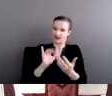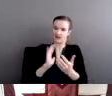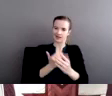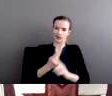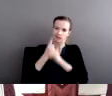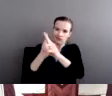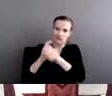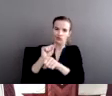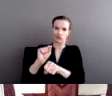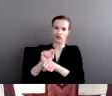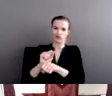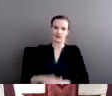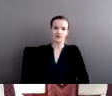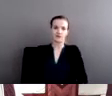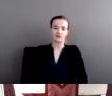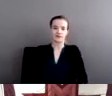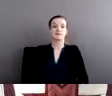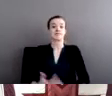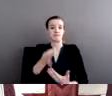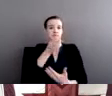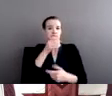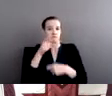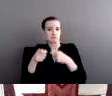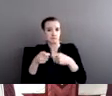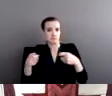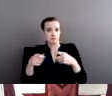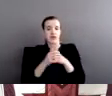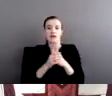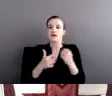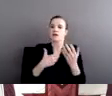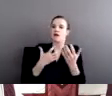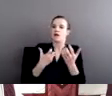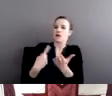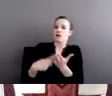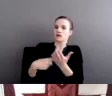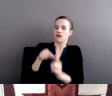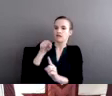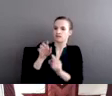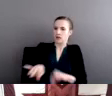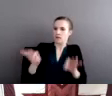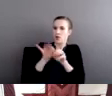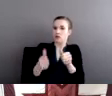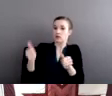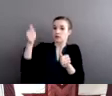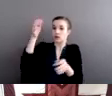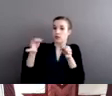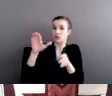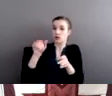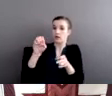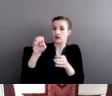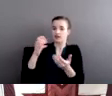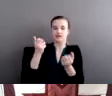I want to talk as I close today about a very important Supreme Court case that many, many Native advocates came